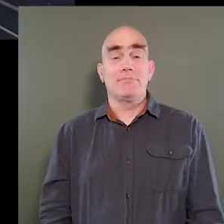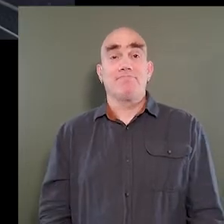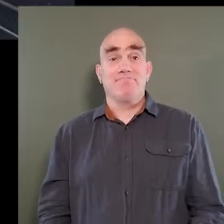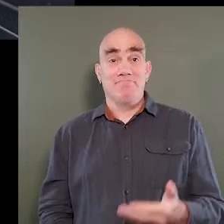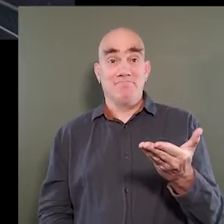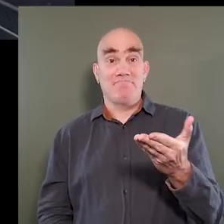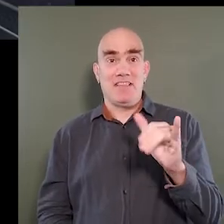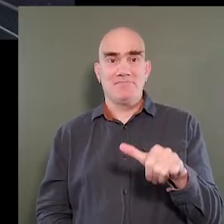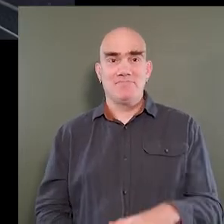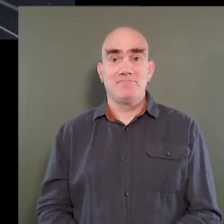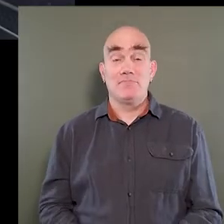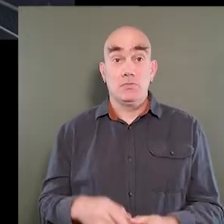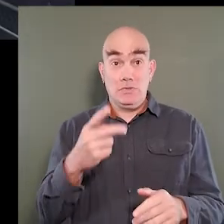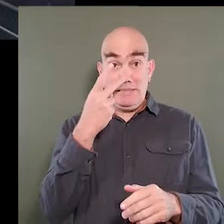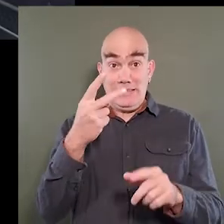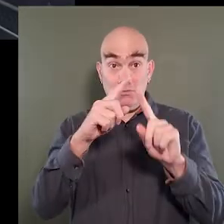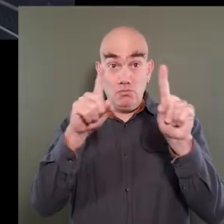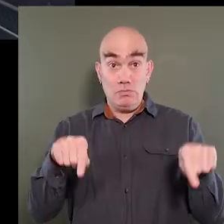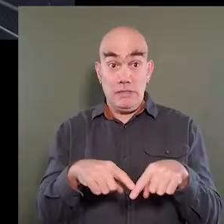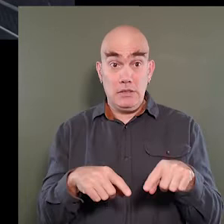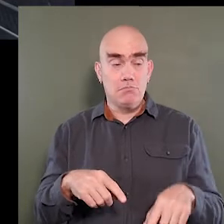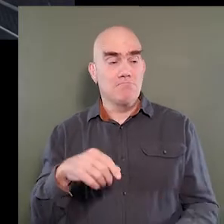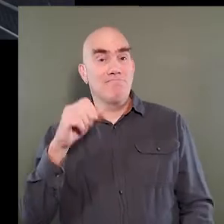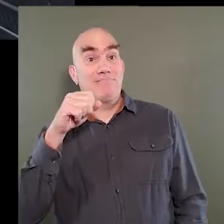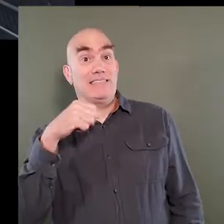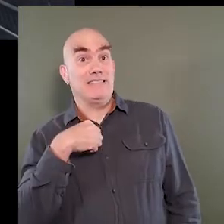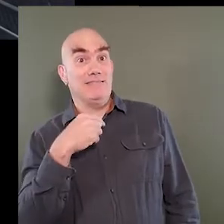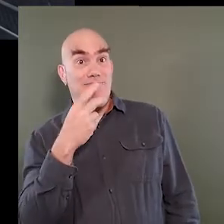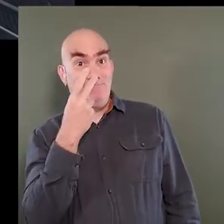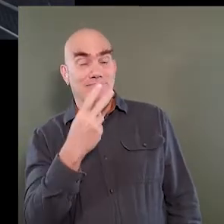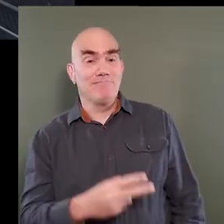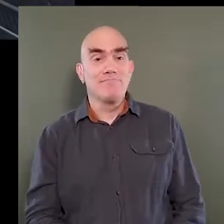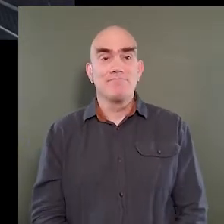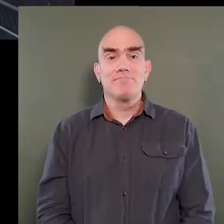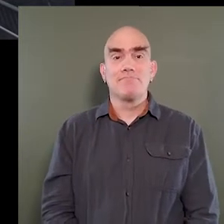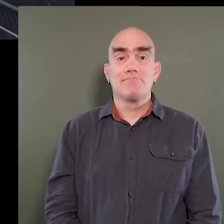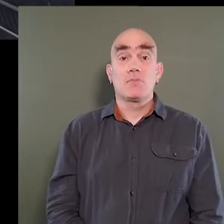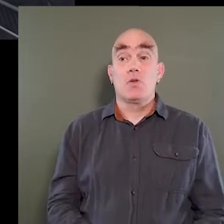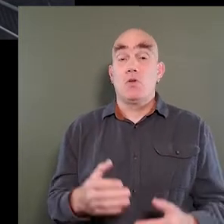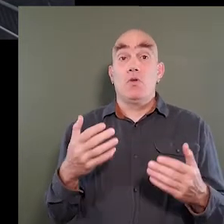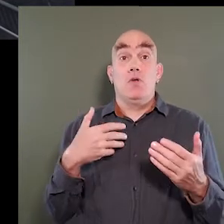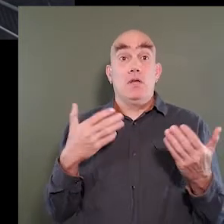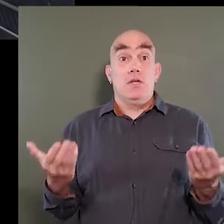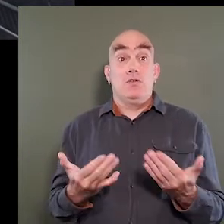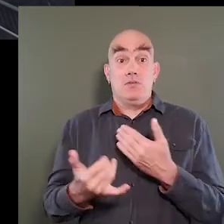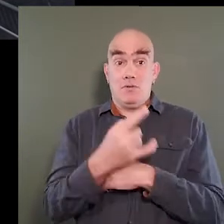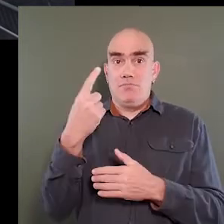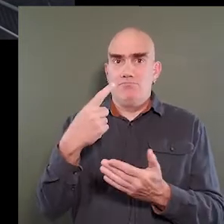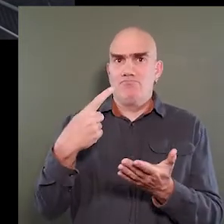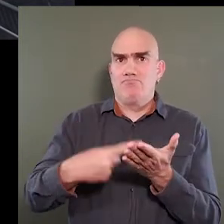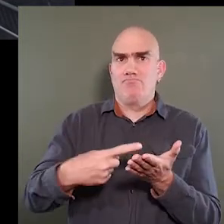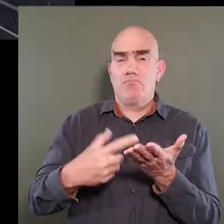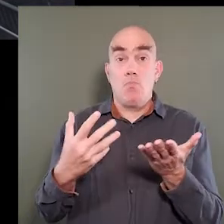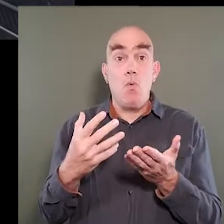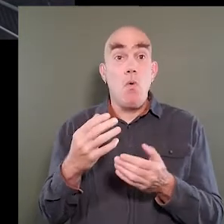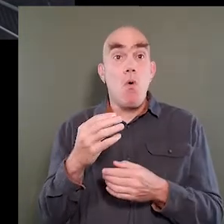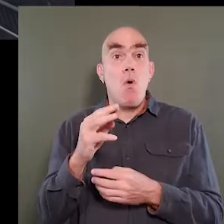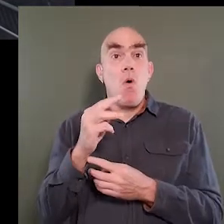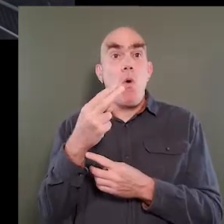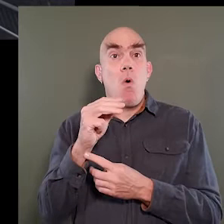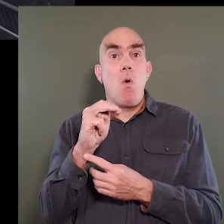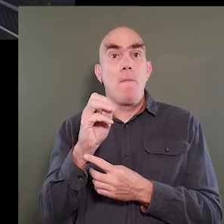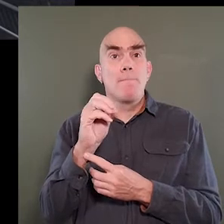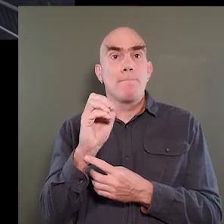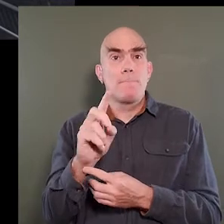Here we go. Do you see the screen? Yes, I do. Okay, so what we're here today to talk about is the OMAD